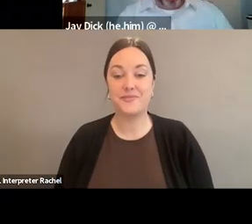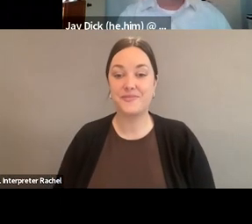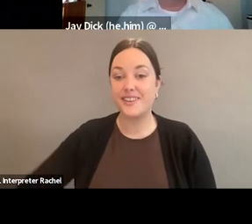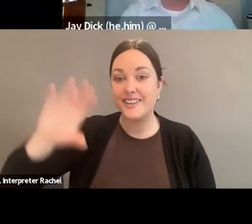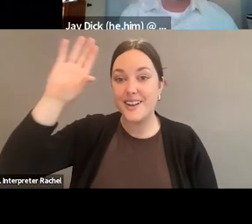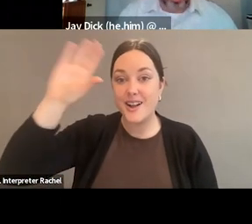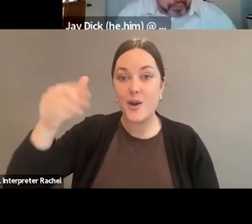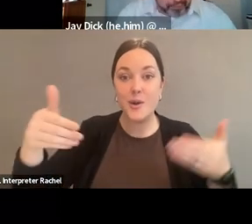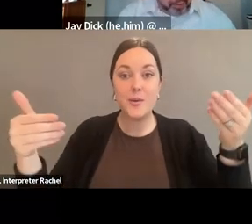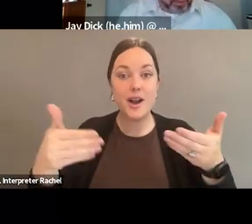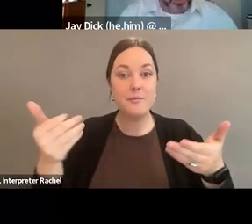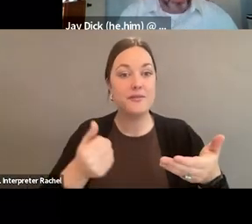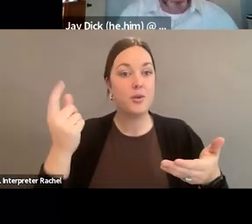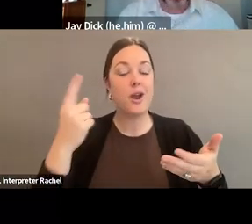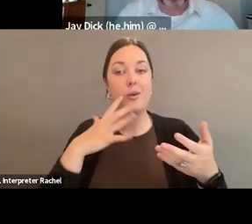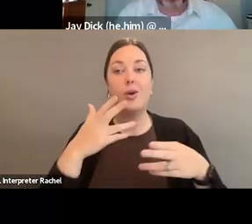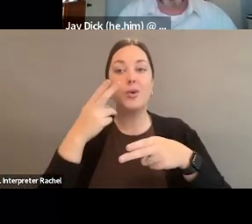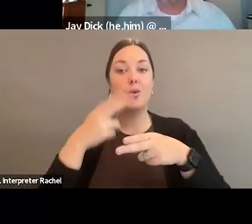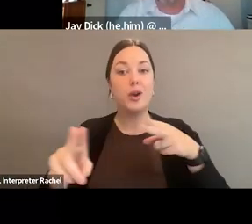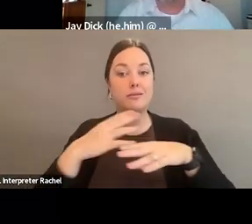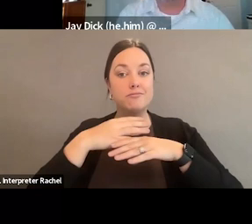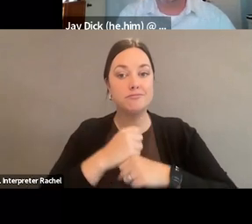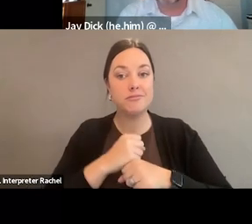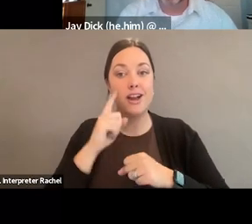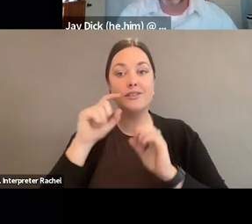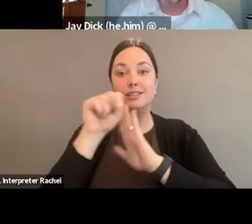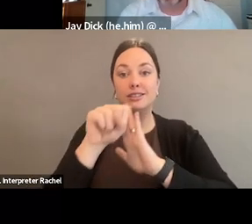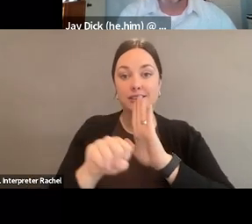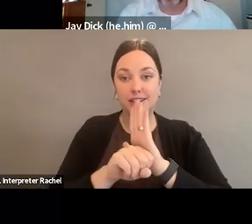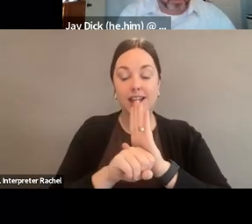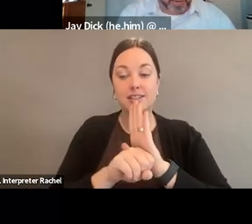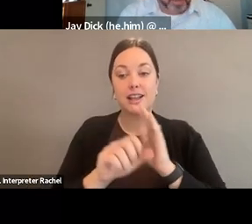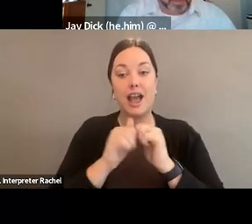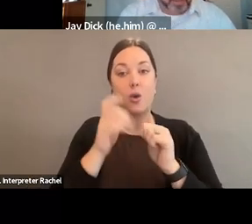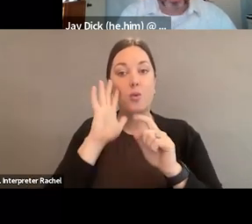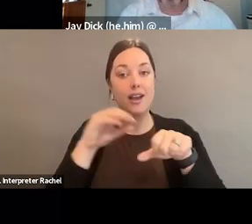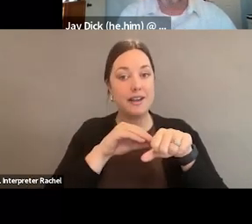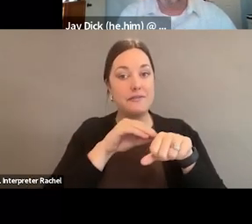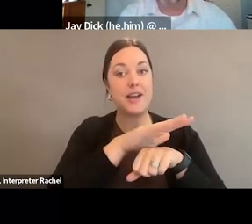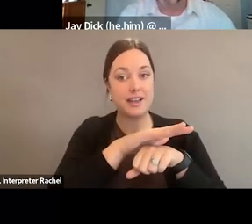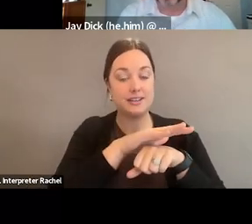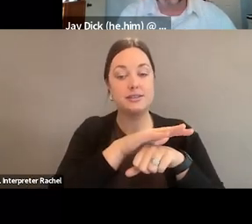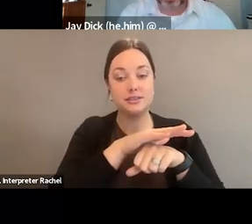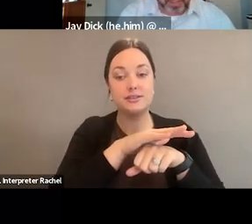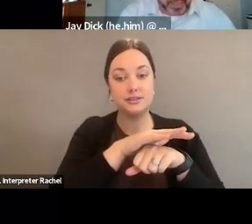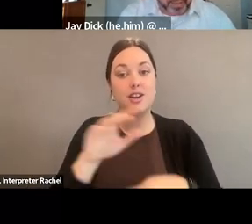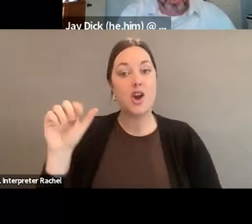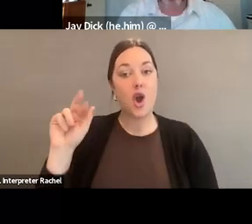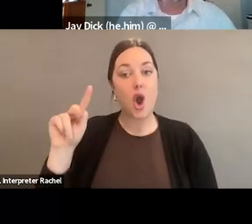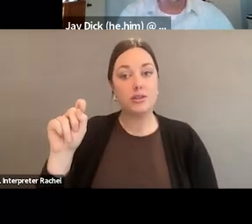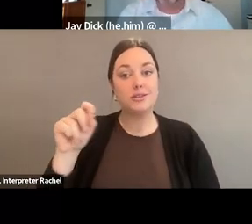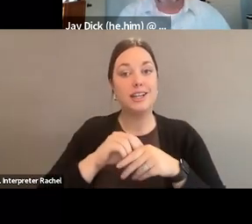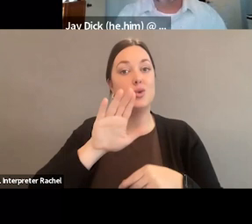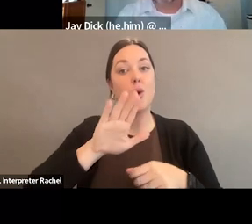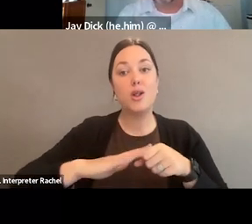everyone. I'm going to do a quick overview of the states along with how it will possibly affect the arts in your states.